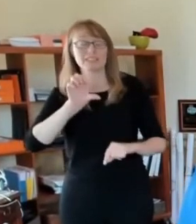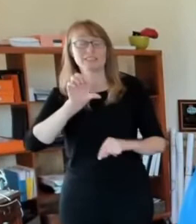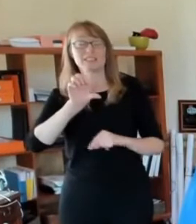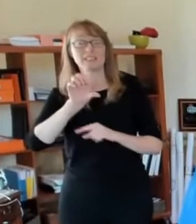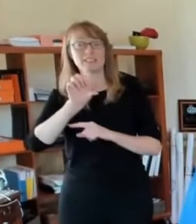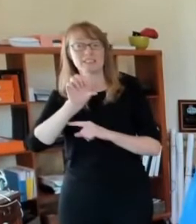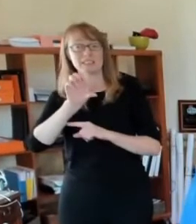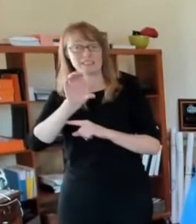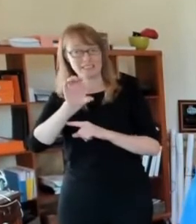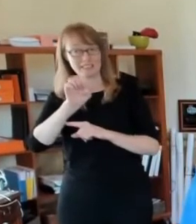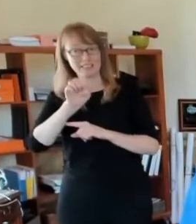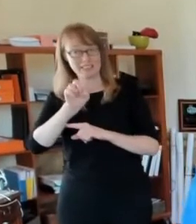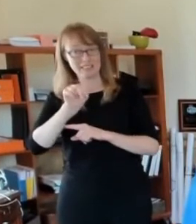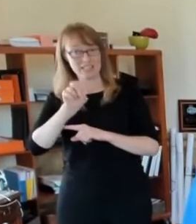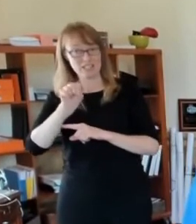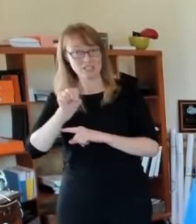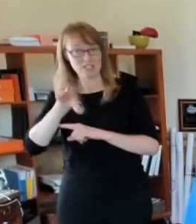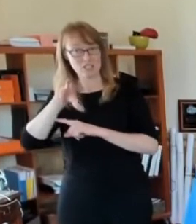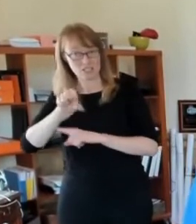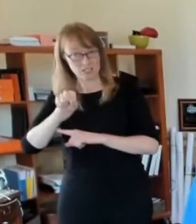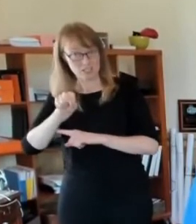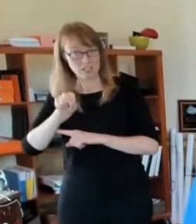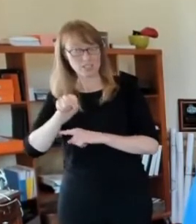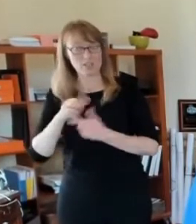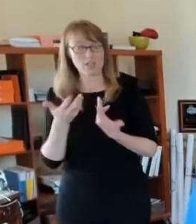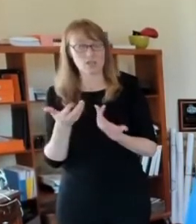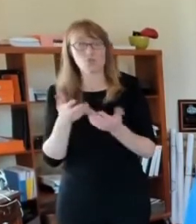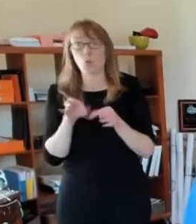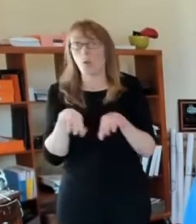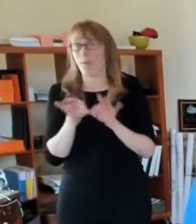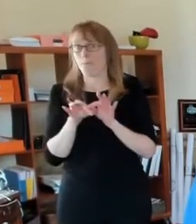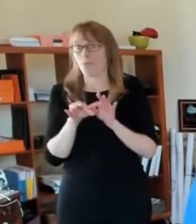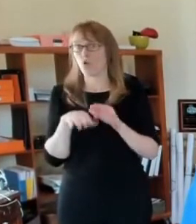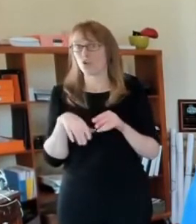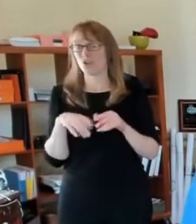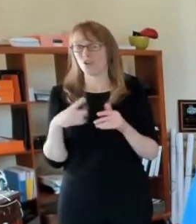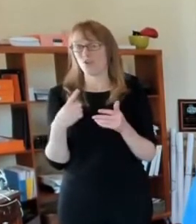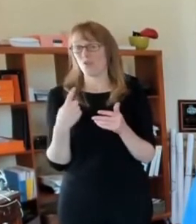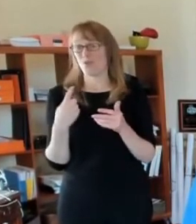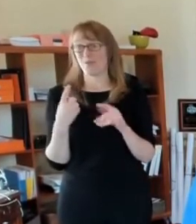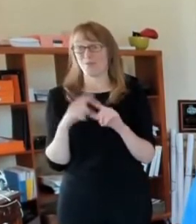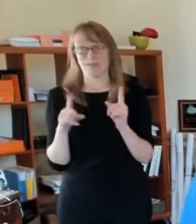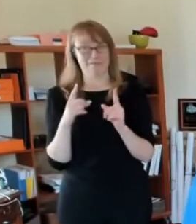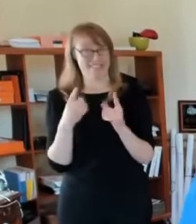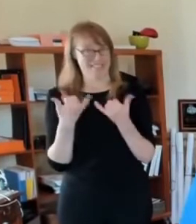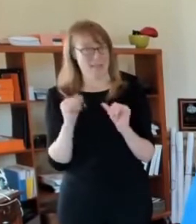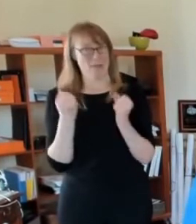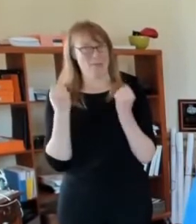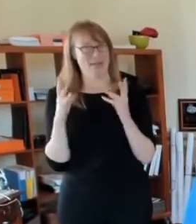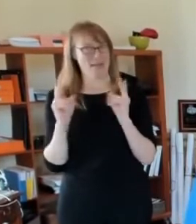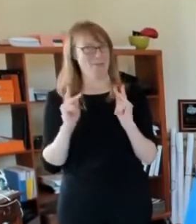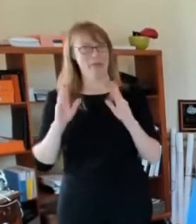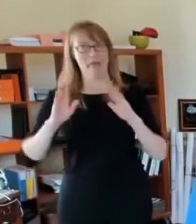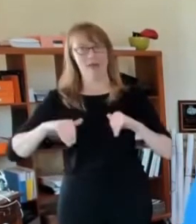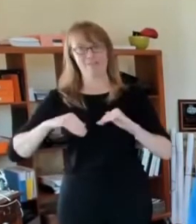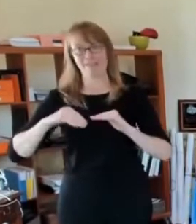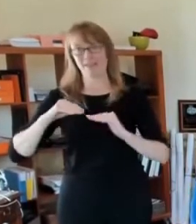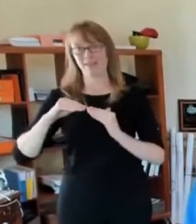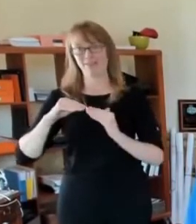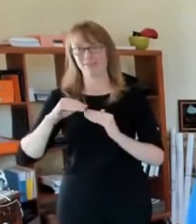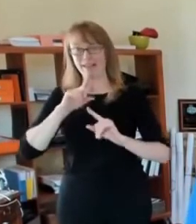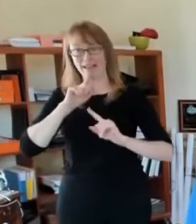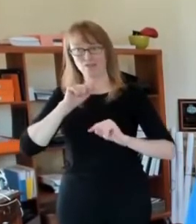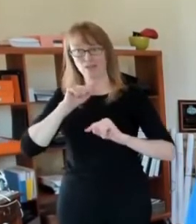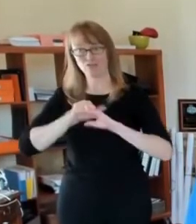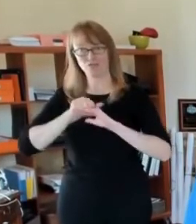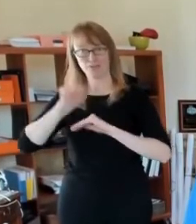that less than 50% of the people in the city of St. Louis have filled out their census. And we need to have that. What are we